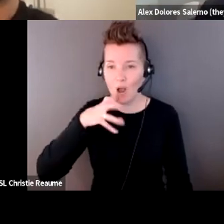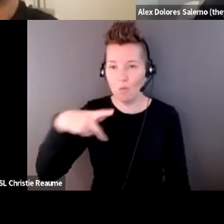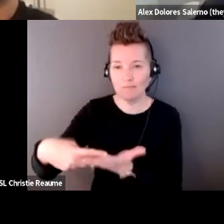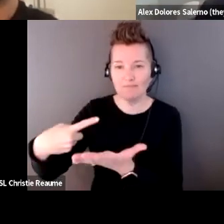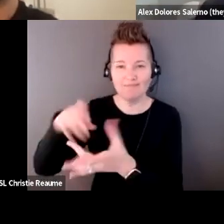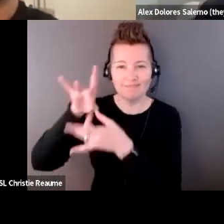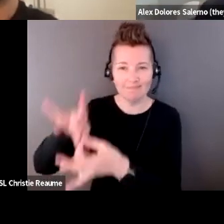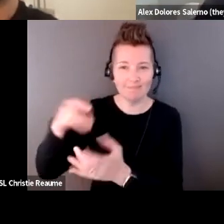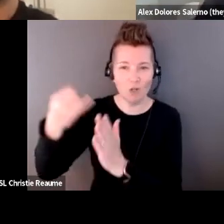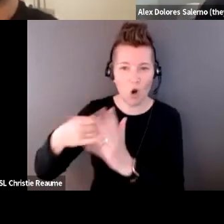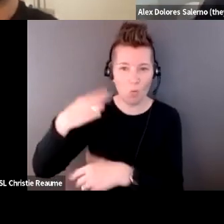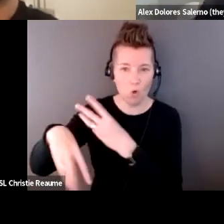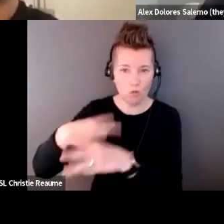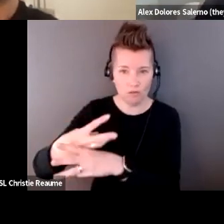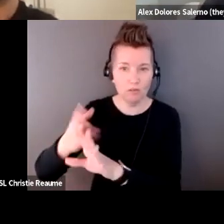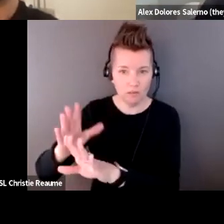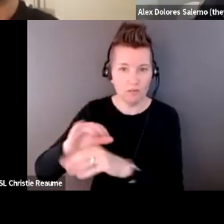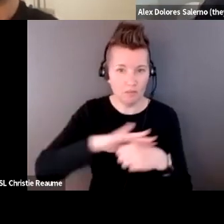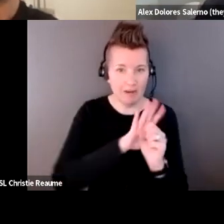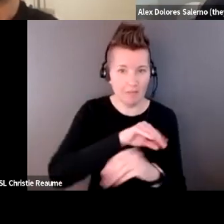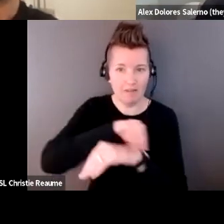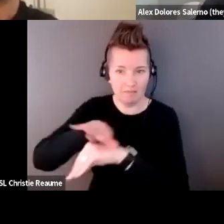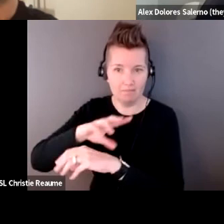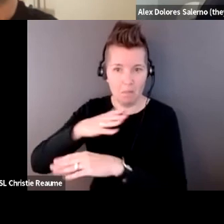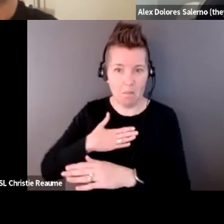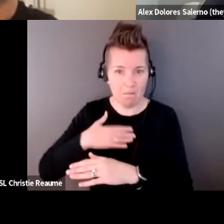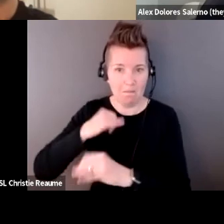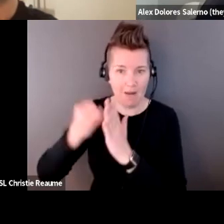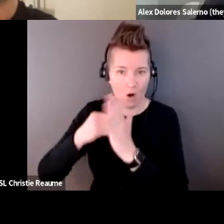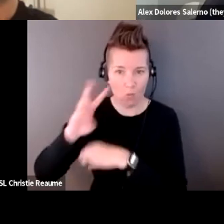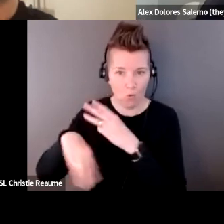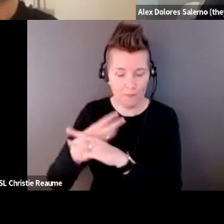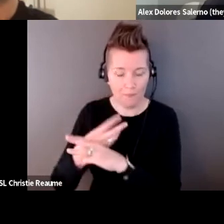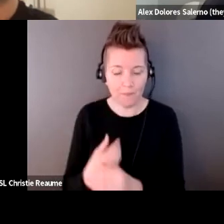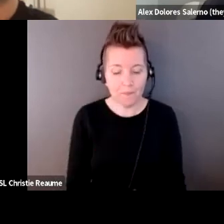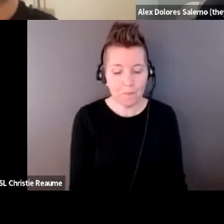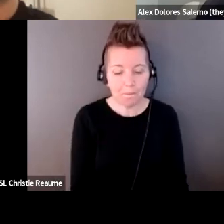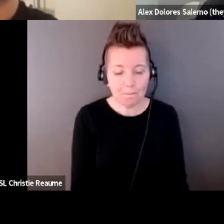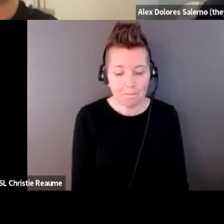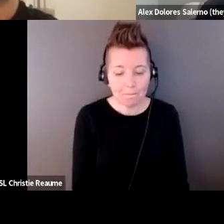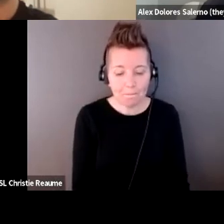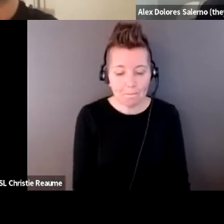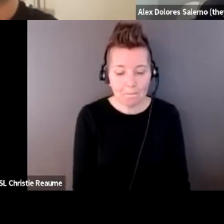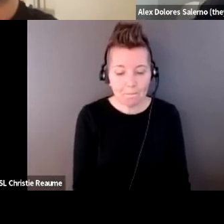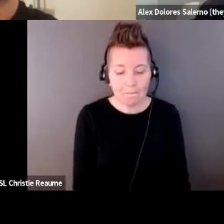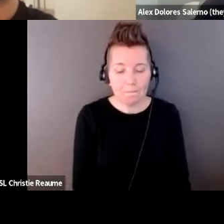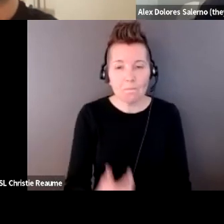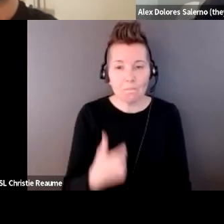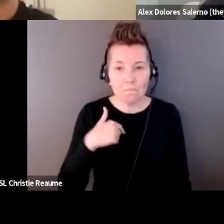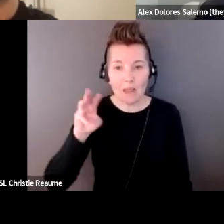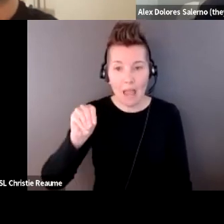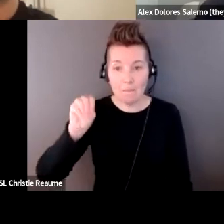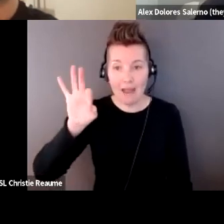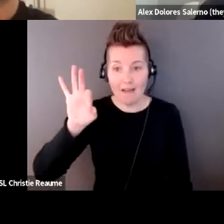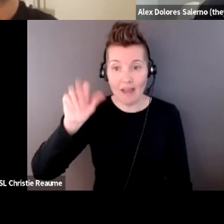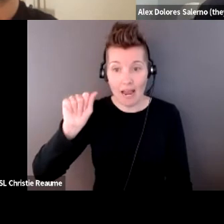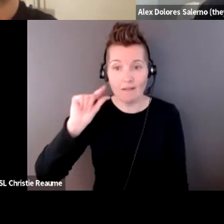Something that I've been thinking about how is how I graduated with my MFA in 2019